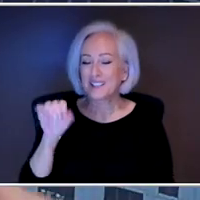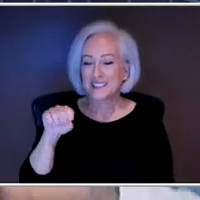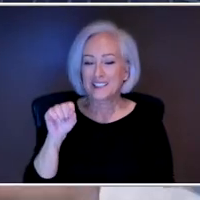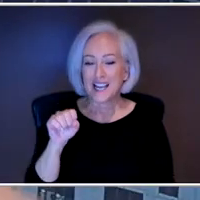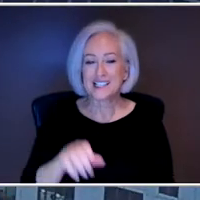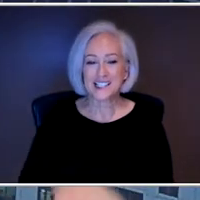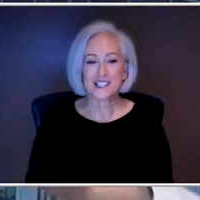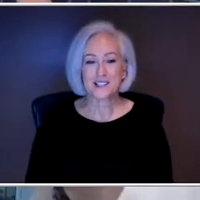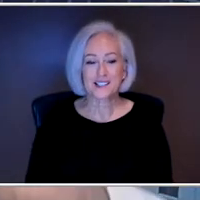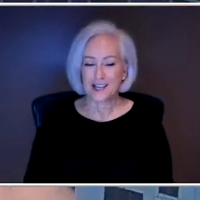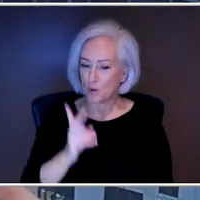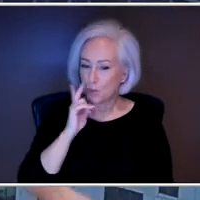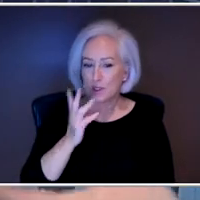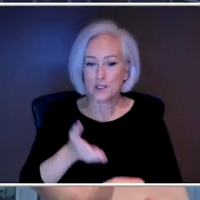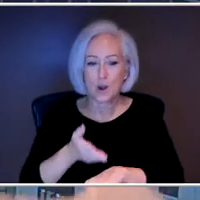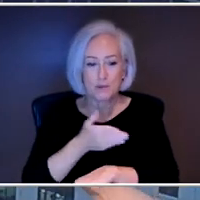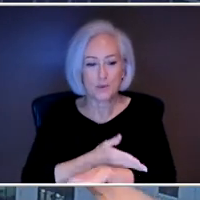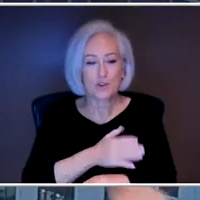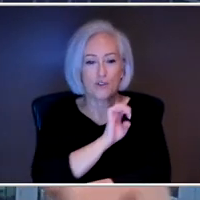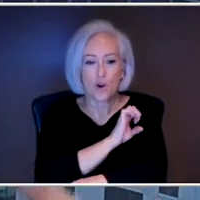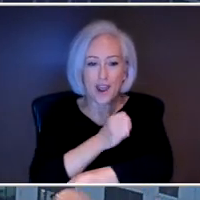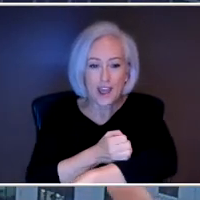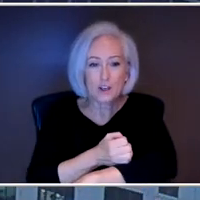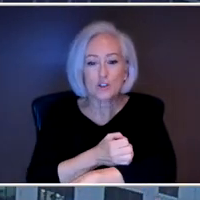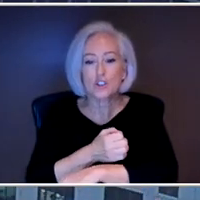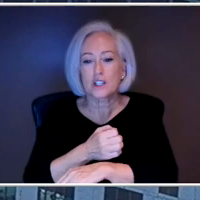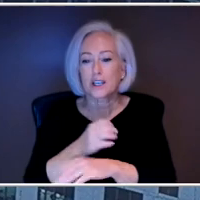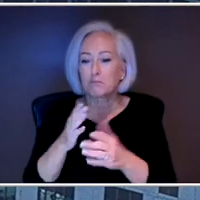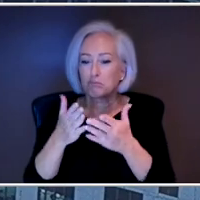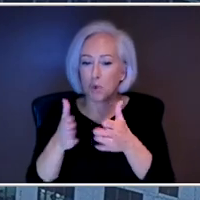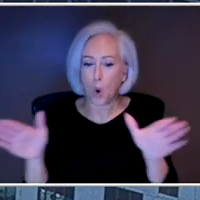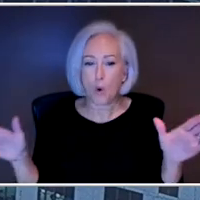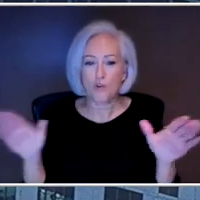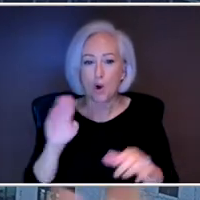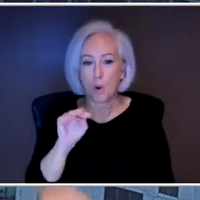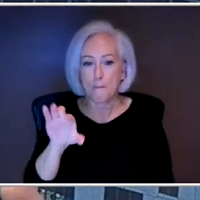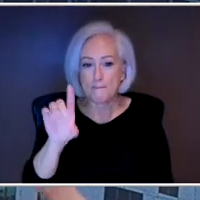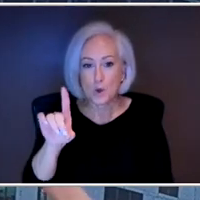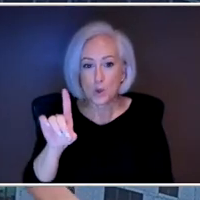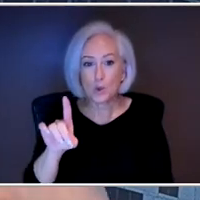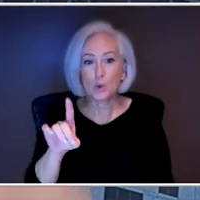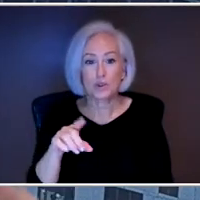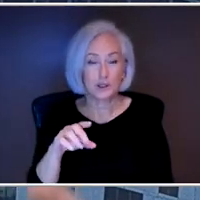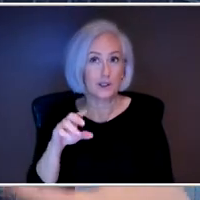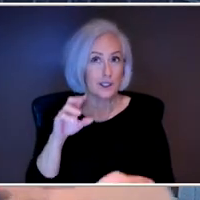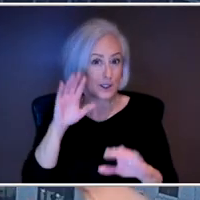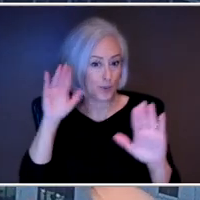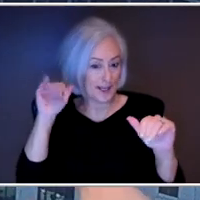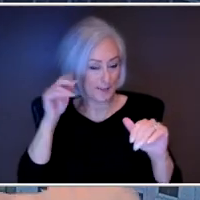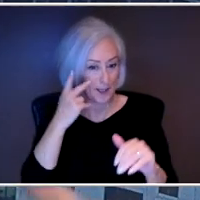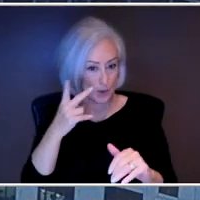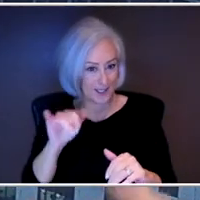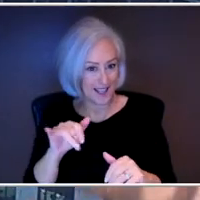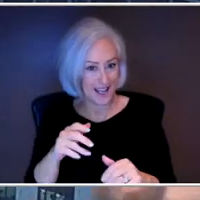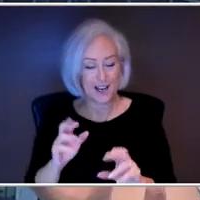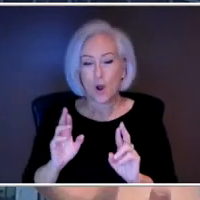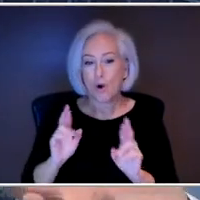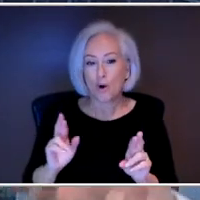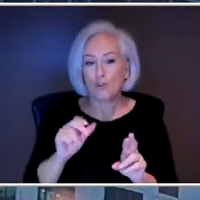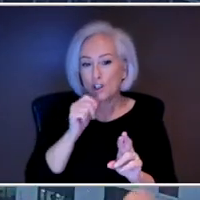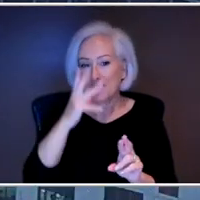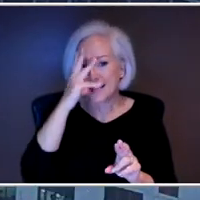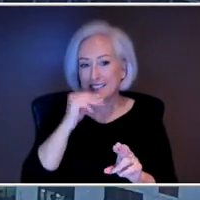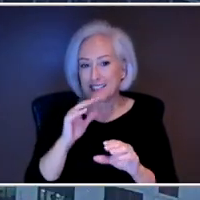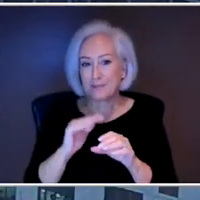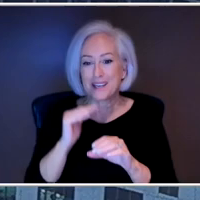improvement in energy level, kind of overall mood in general. Those are the things we expect to see. Hopefully not sleeping as much because we're kind of using that to our advantage if we're activating you